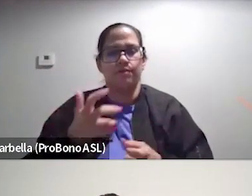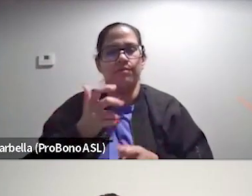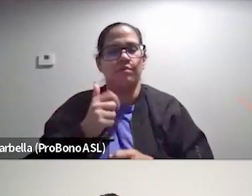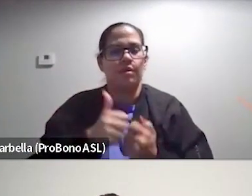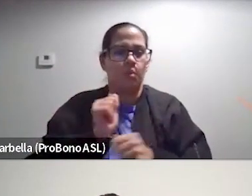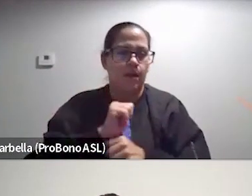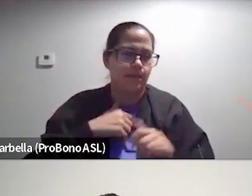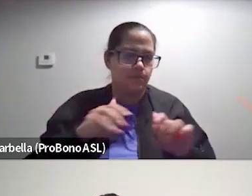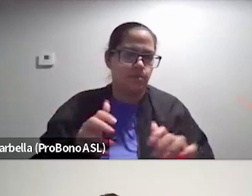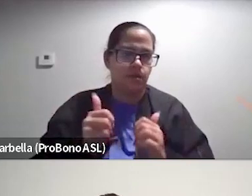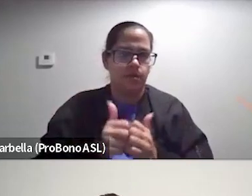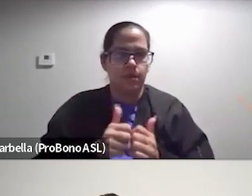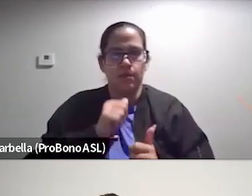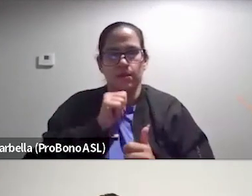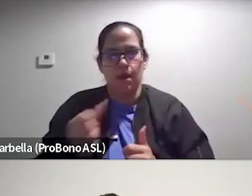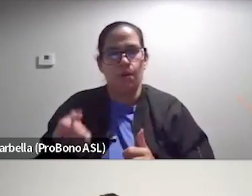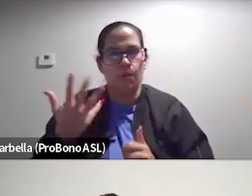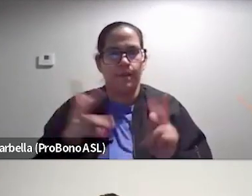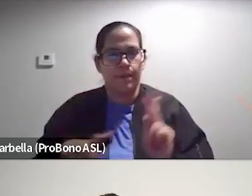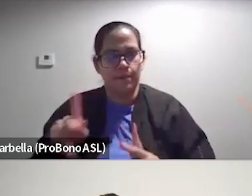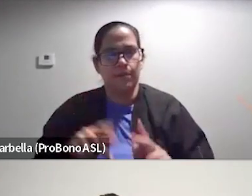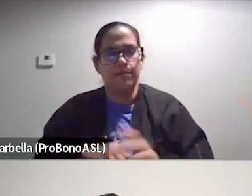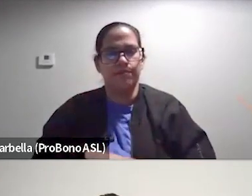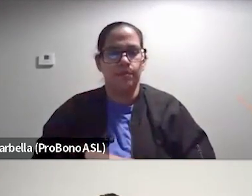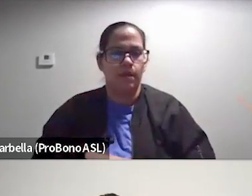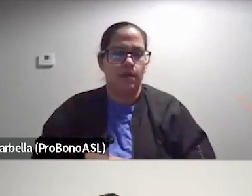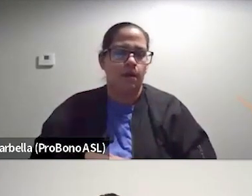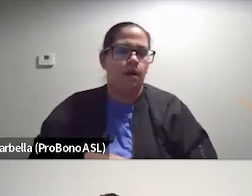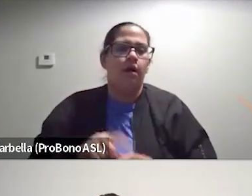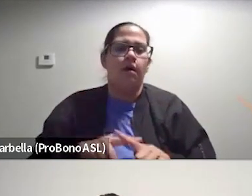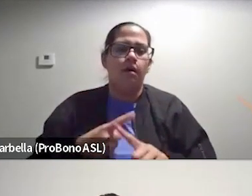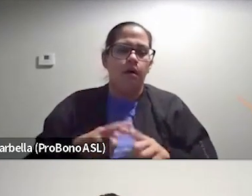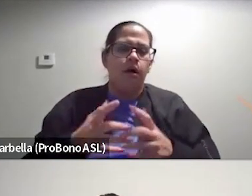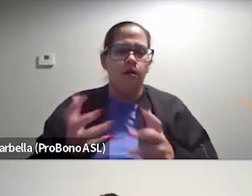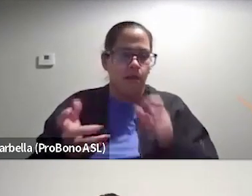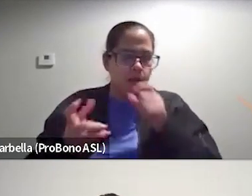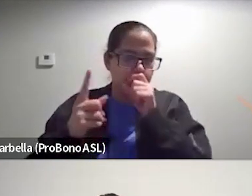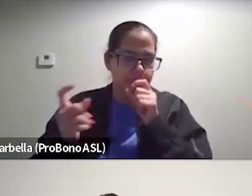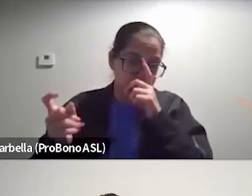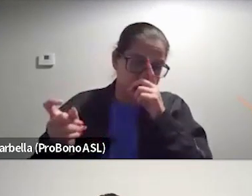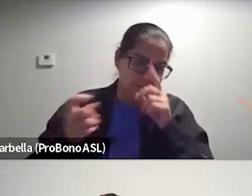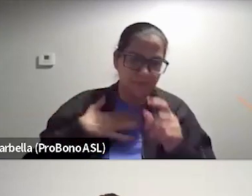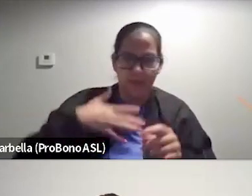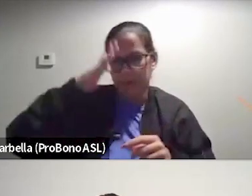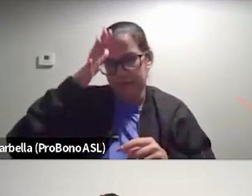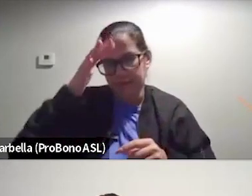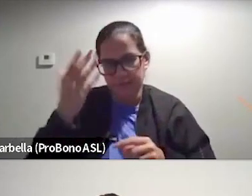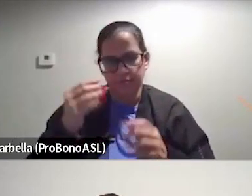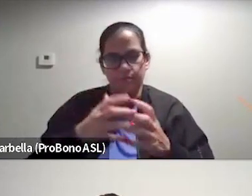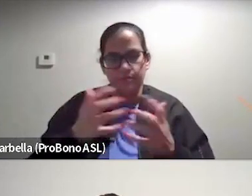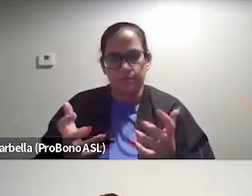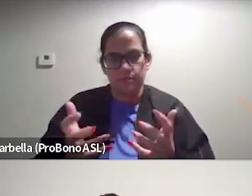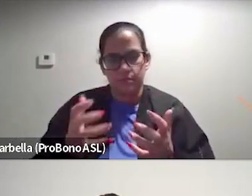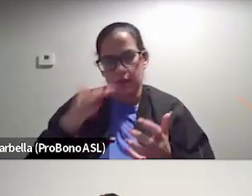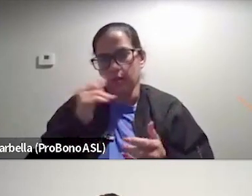not white people. Um, but then a lot, because my dad is black and a lot of like